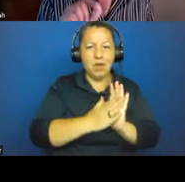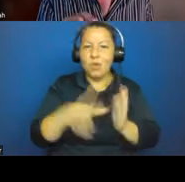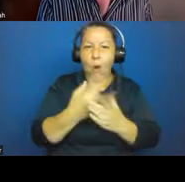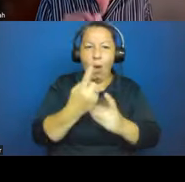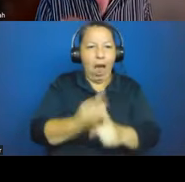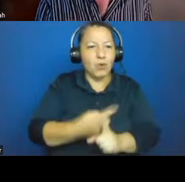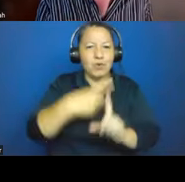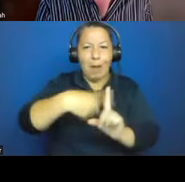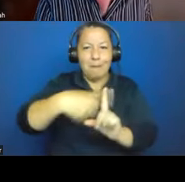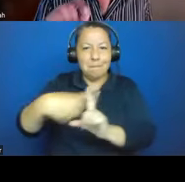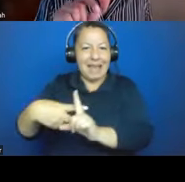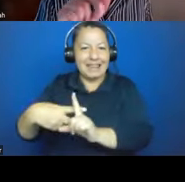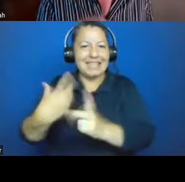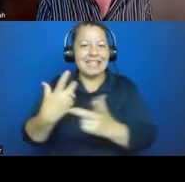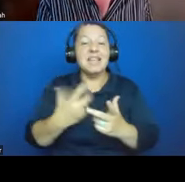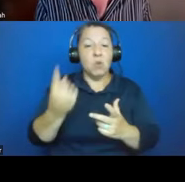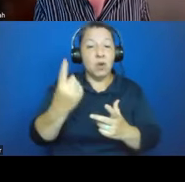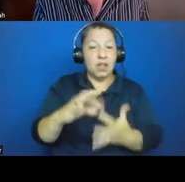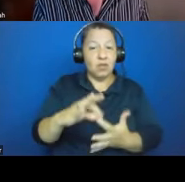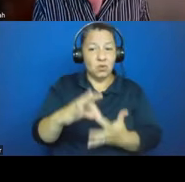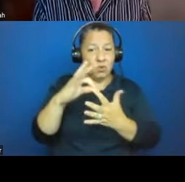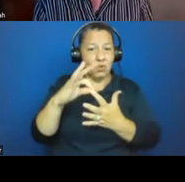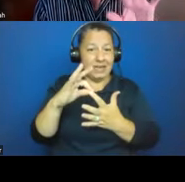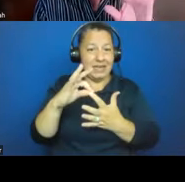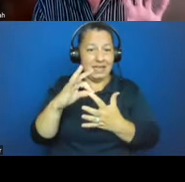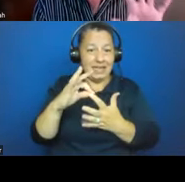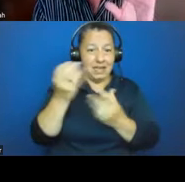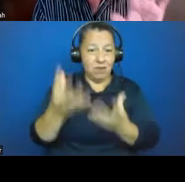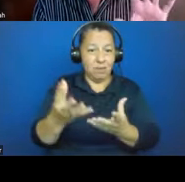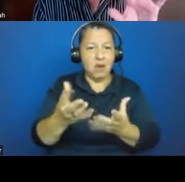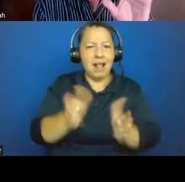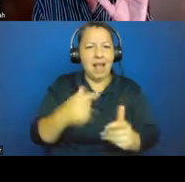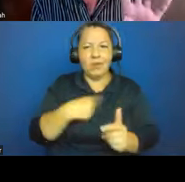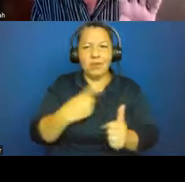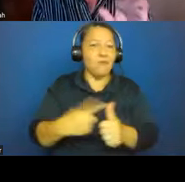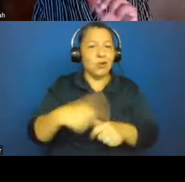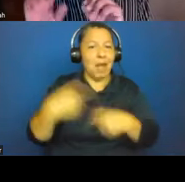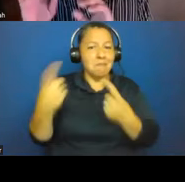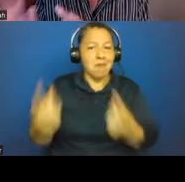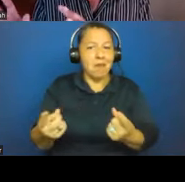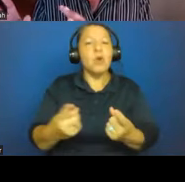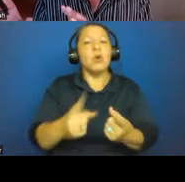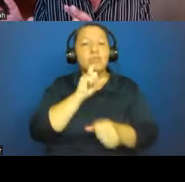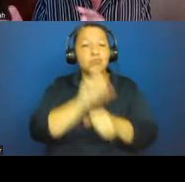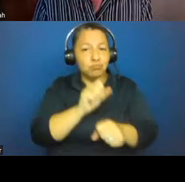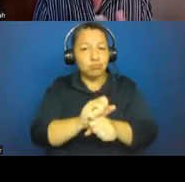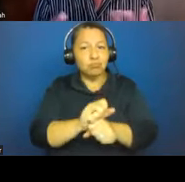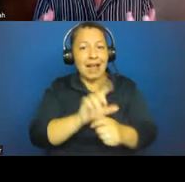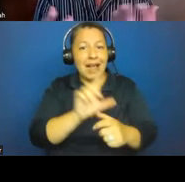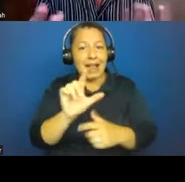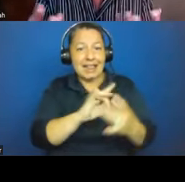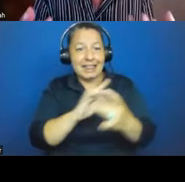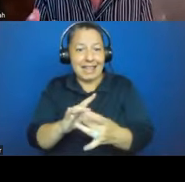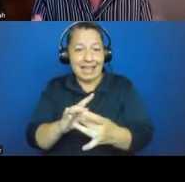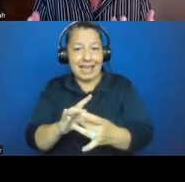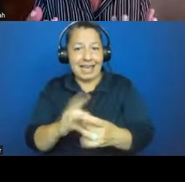disparate data allows us, for the very first time, to concretely link mortality with land use. I